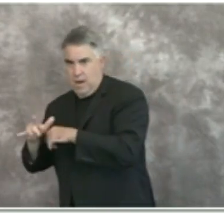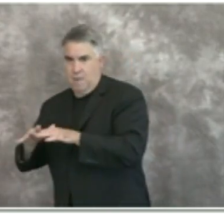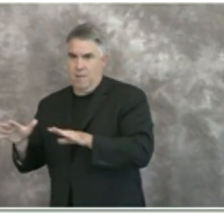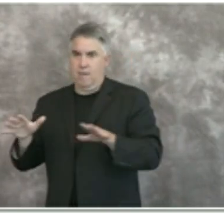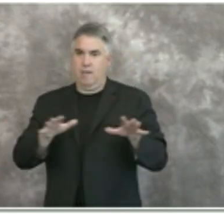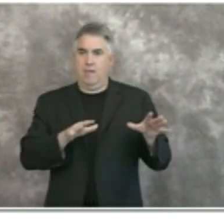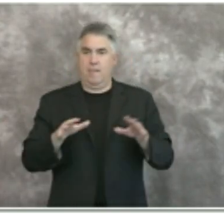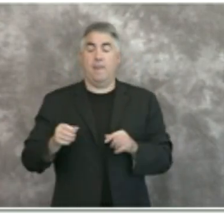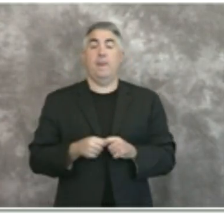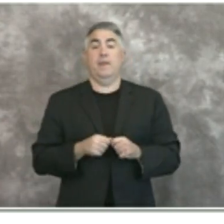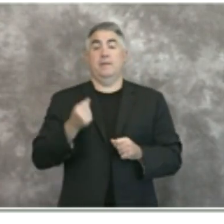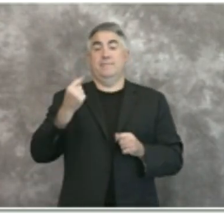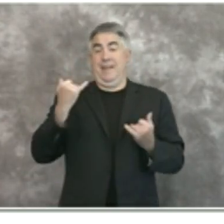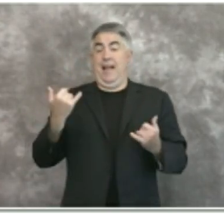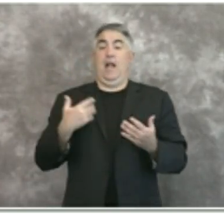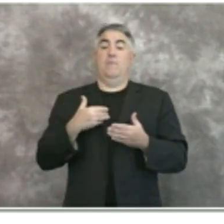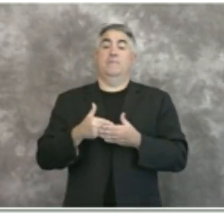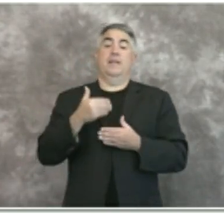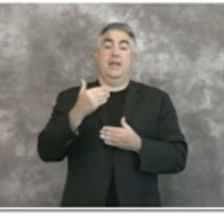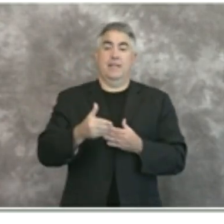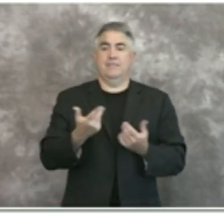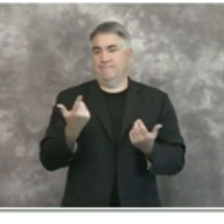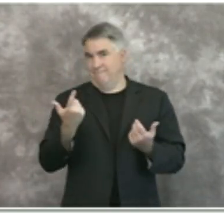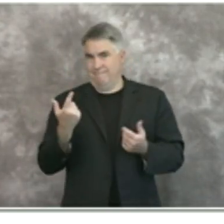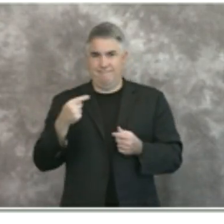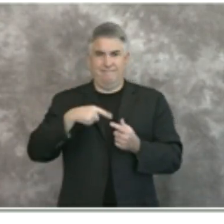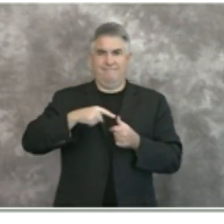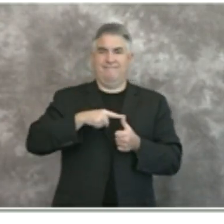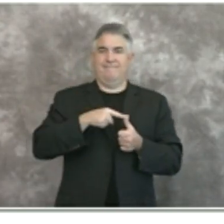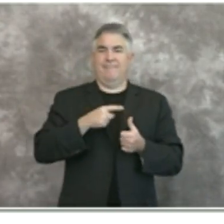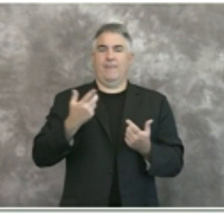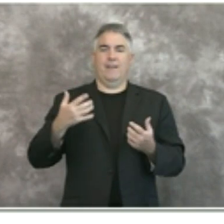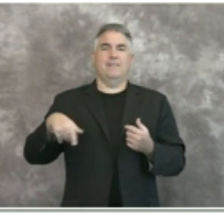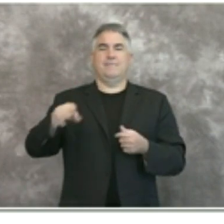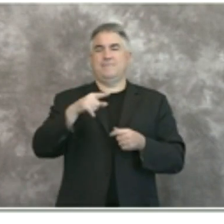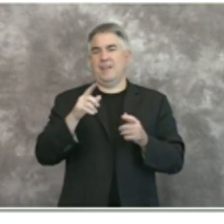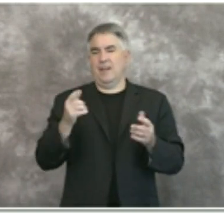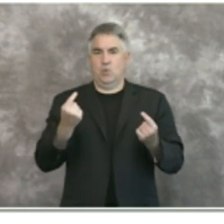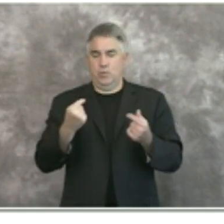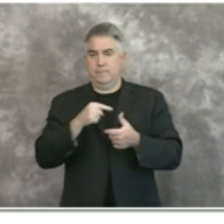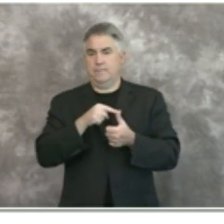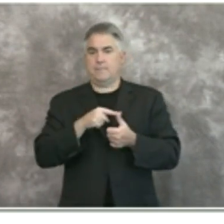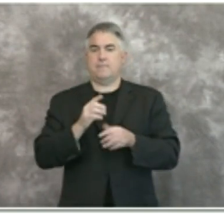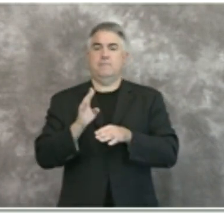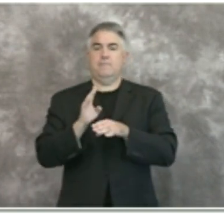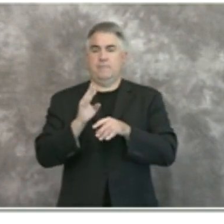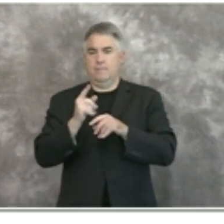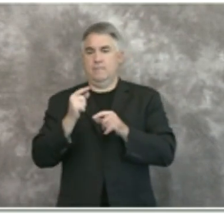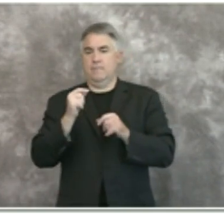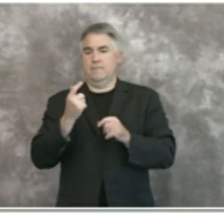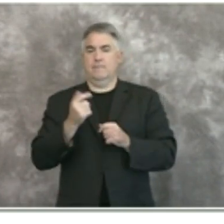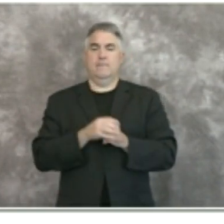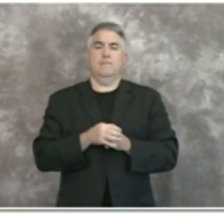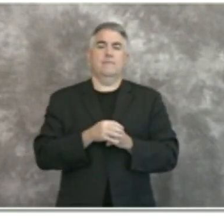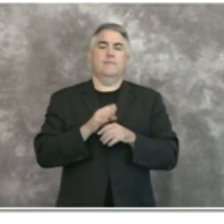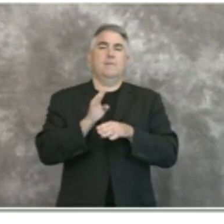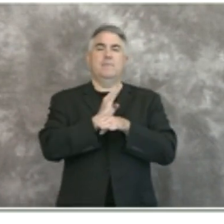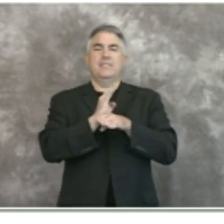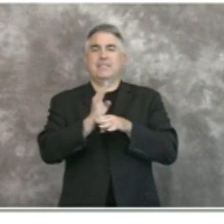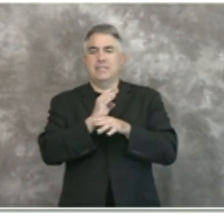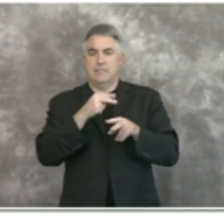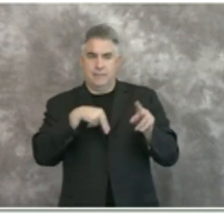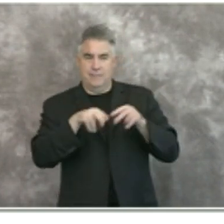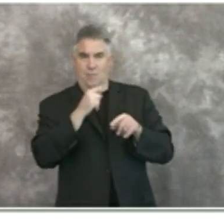it depends on the action it depends on on a number of circumstances around what caused us to hit that trigger